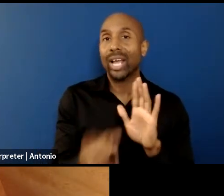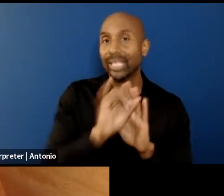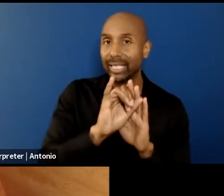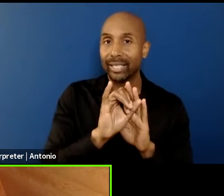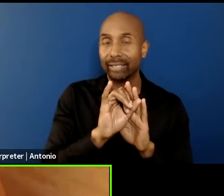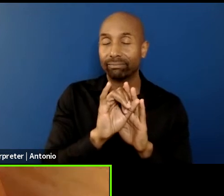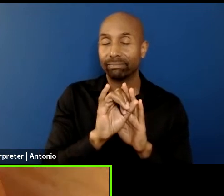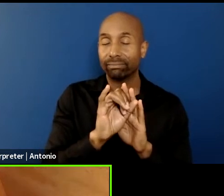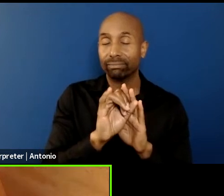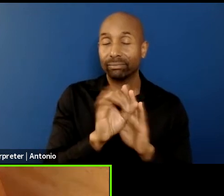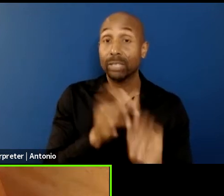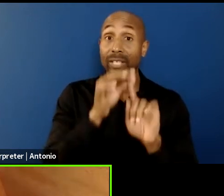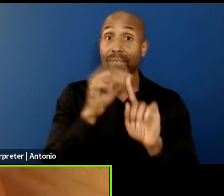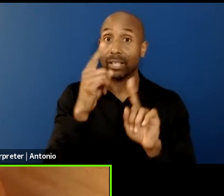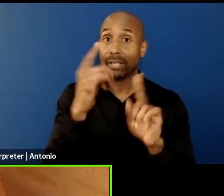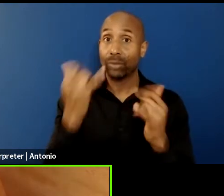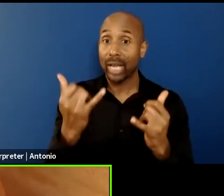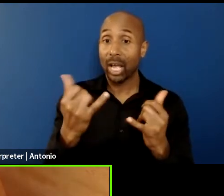Yeah.